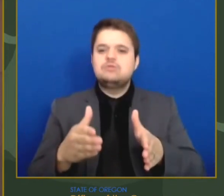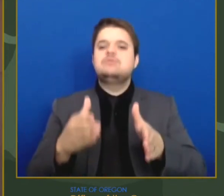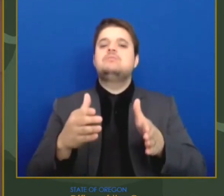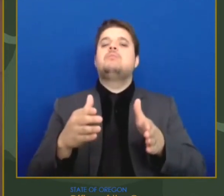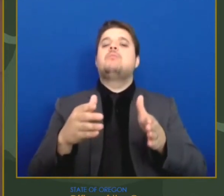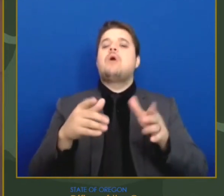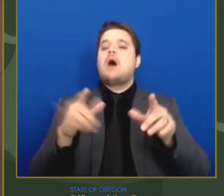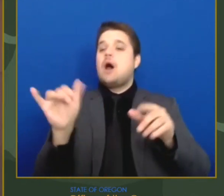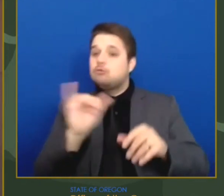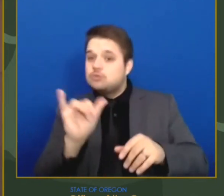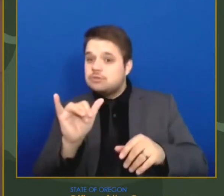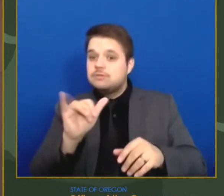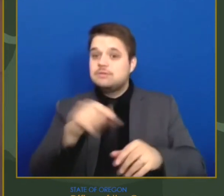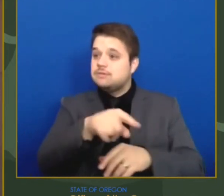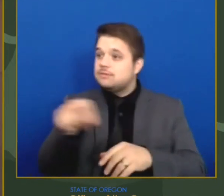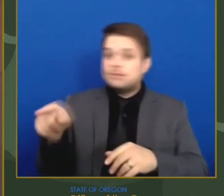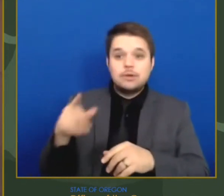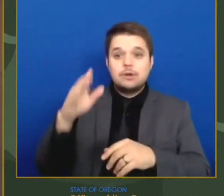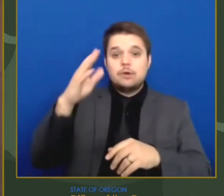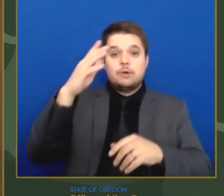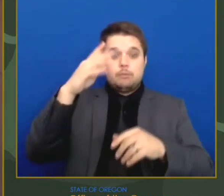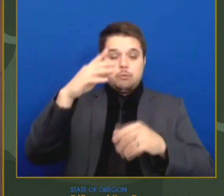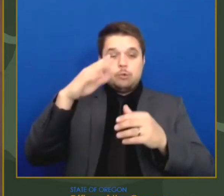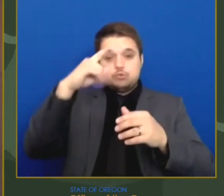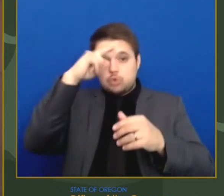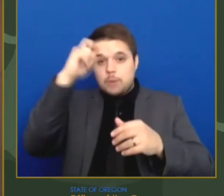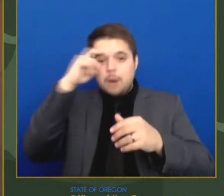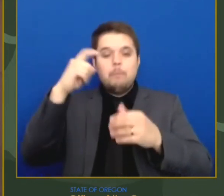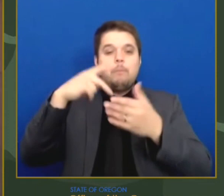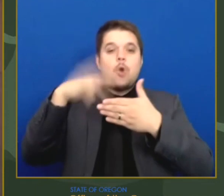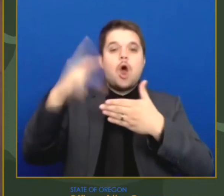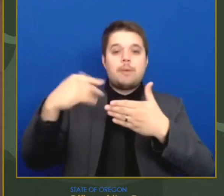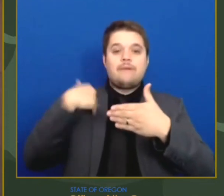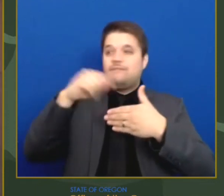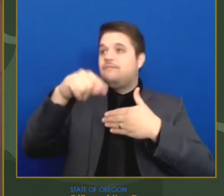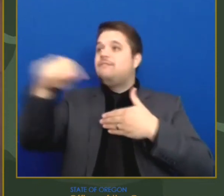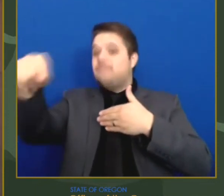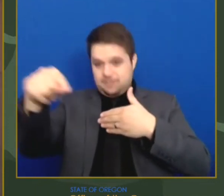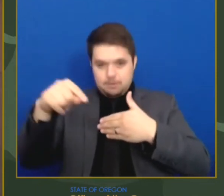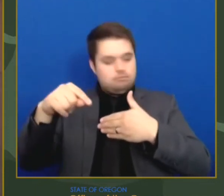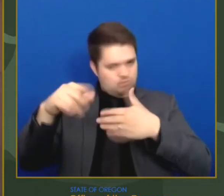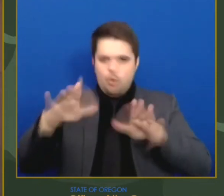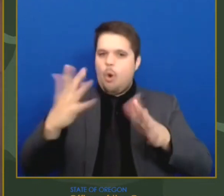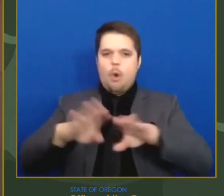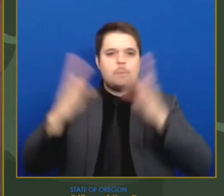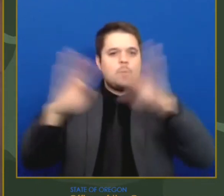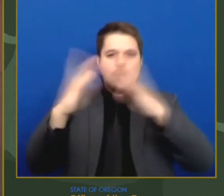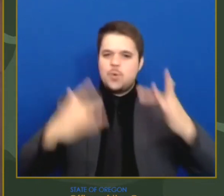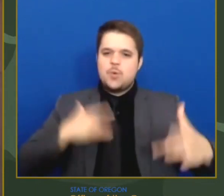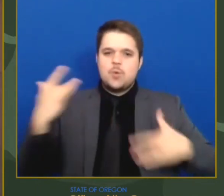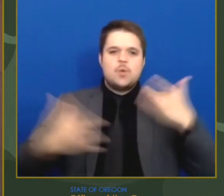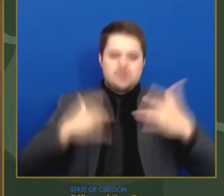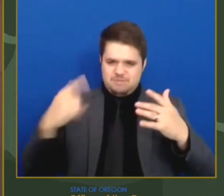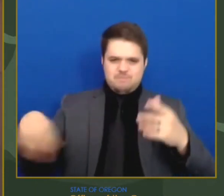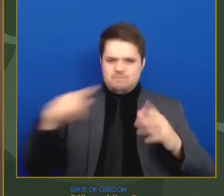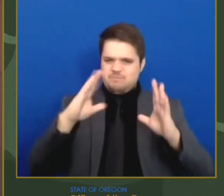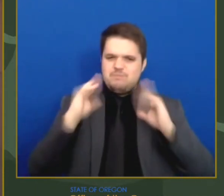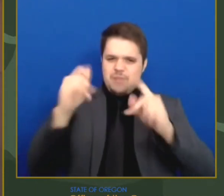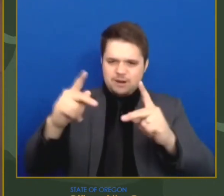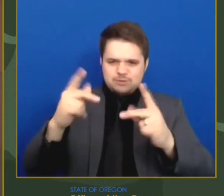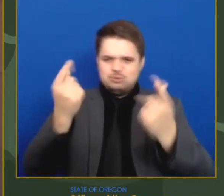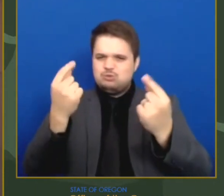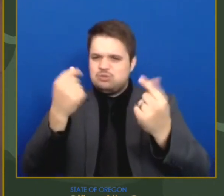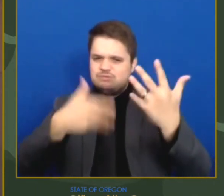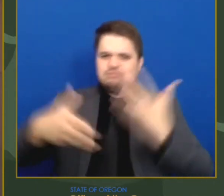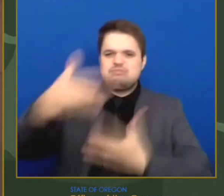programs that spark joy and foster creativity for our children. And we'll do so